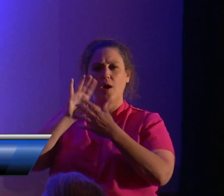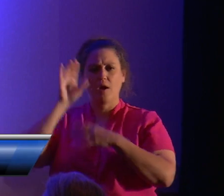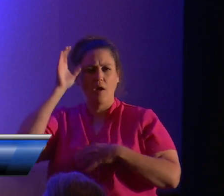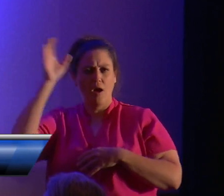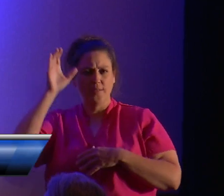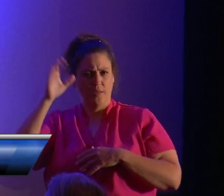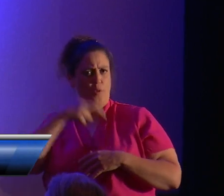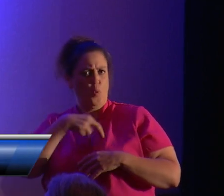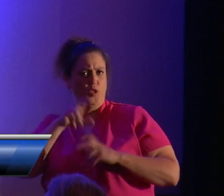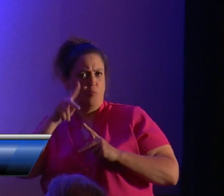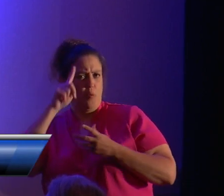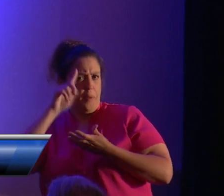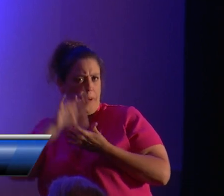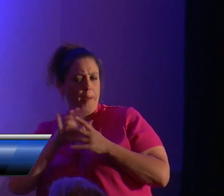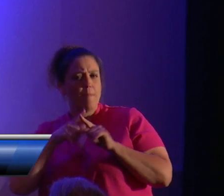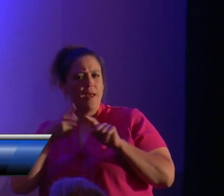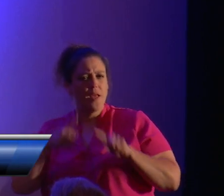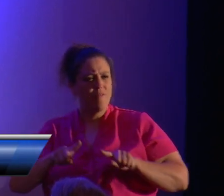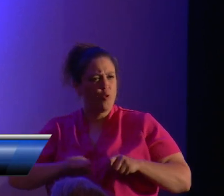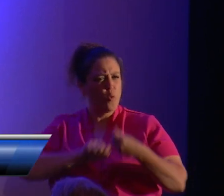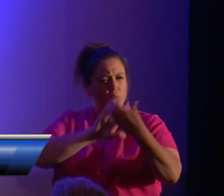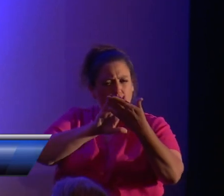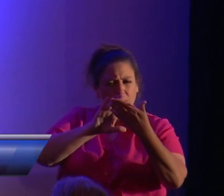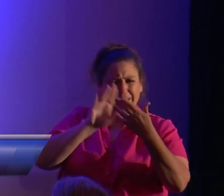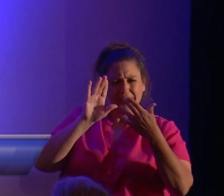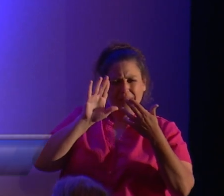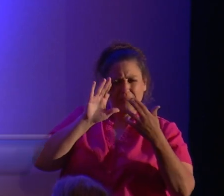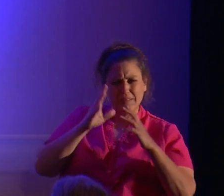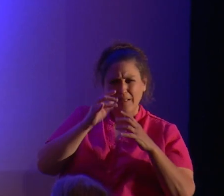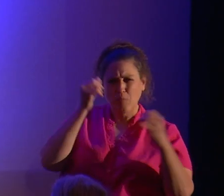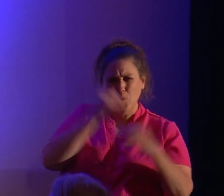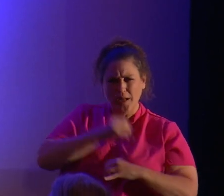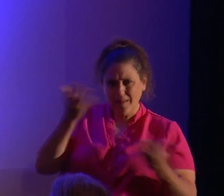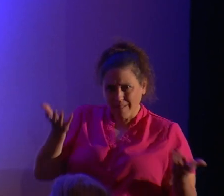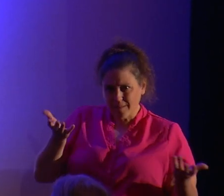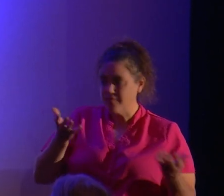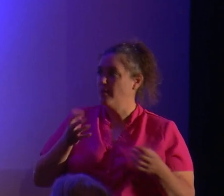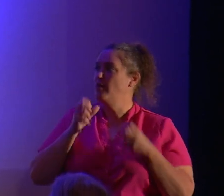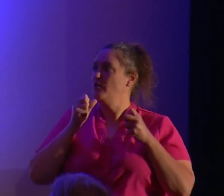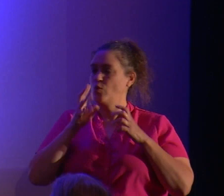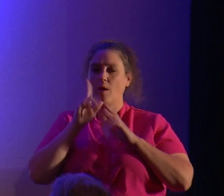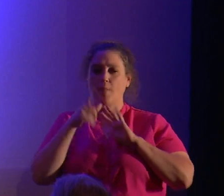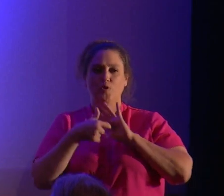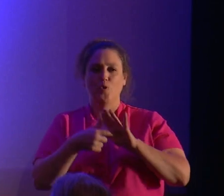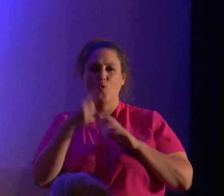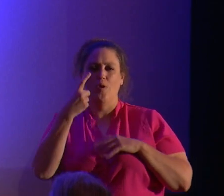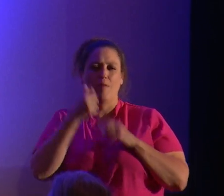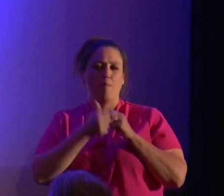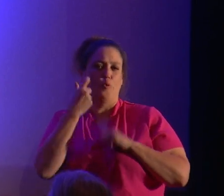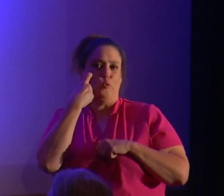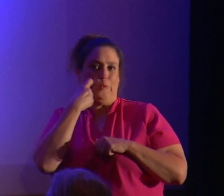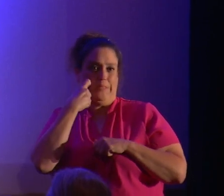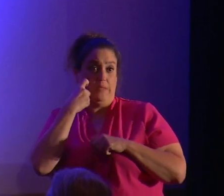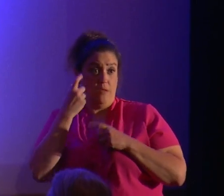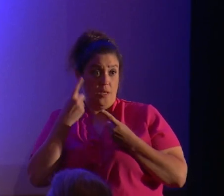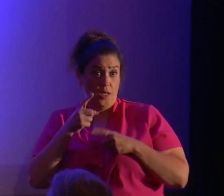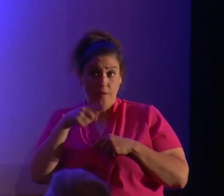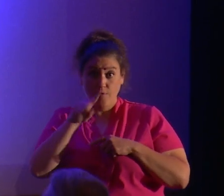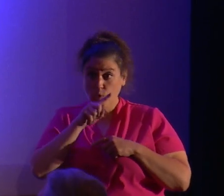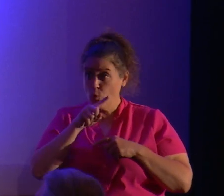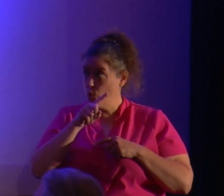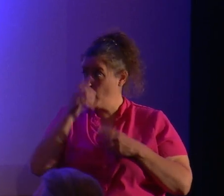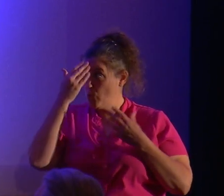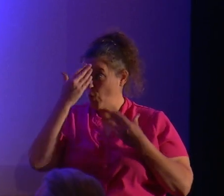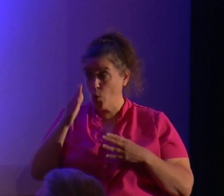concretize them, they sound just absolutely ridiculous. So, I'm going to play one of the latest ones. For those of you who don't know,